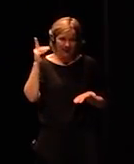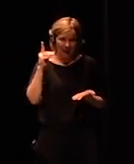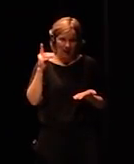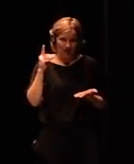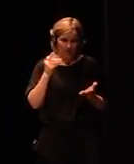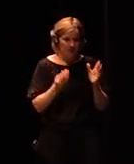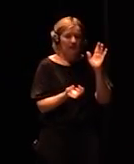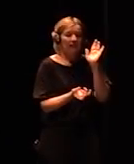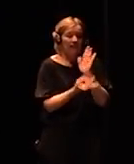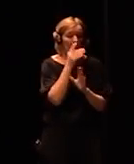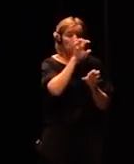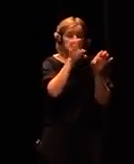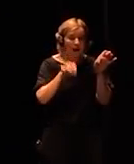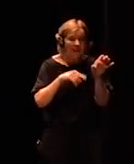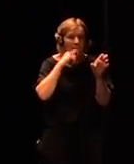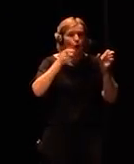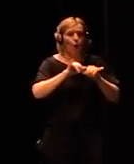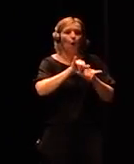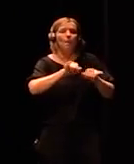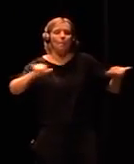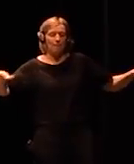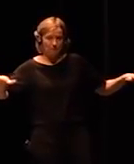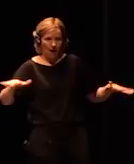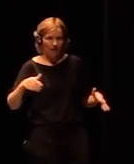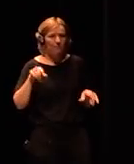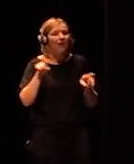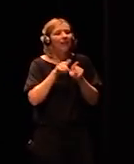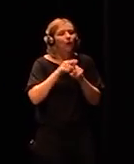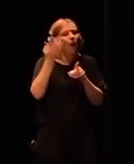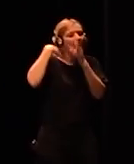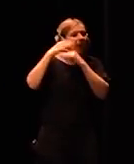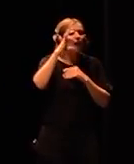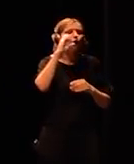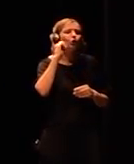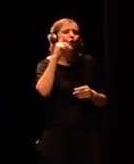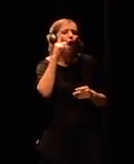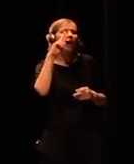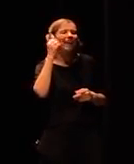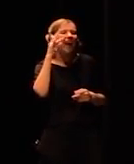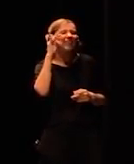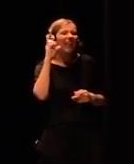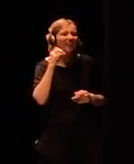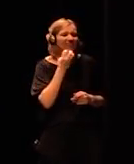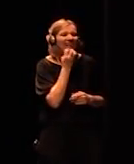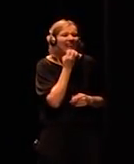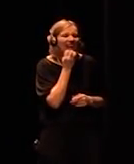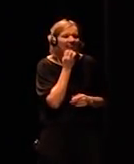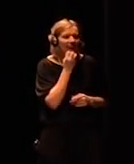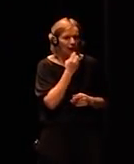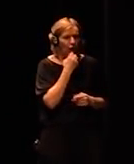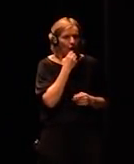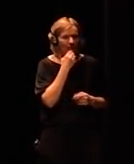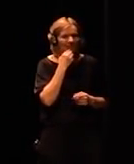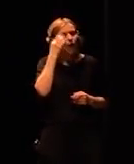Greek Socrates and others Aristoteles sitting together and thinking about what is the right thing to do that's what we